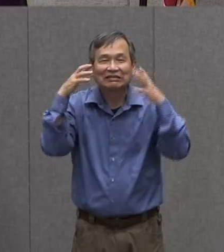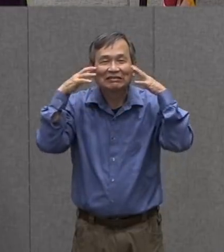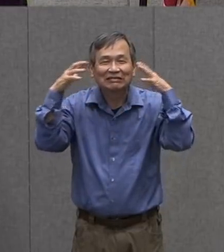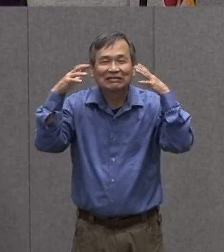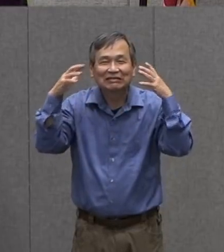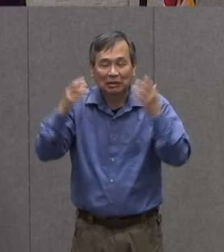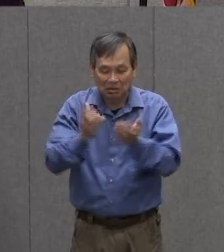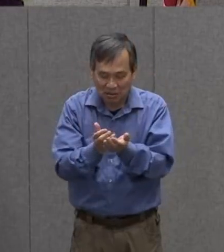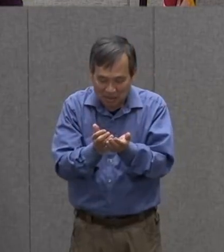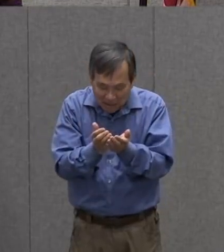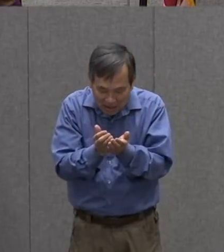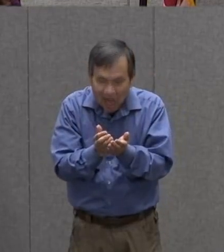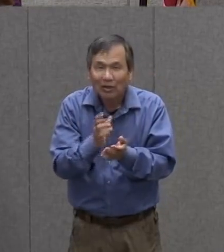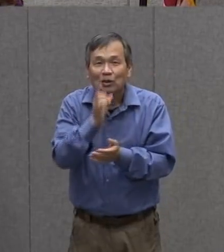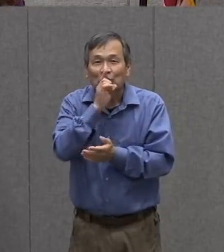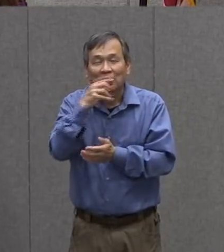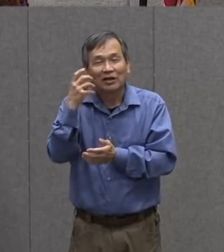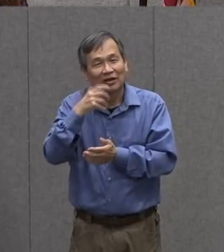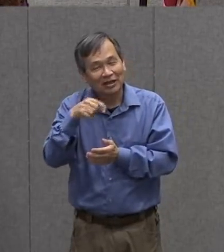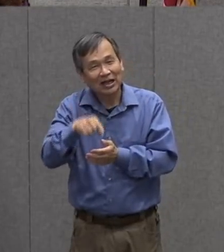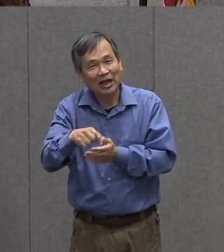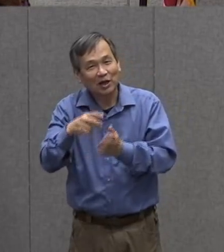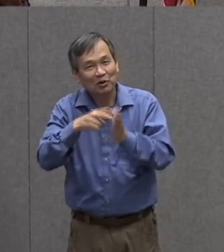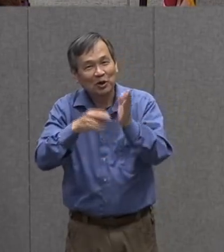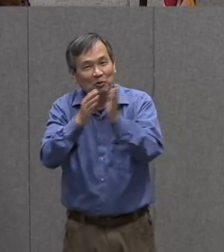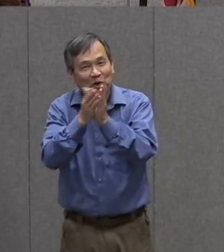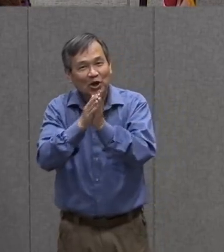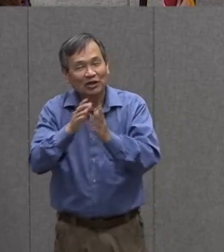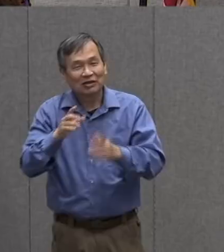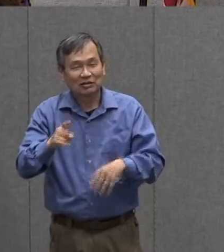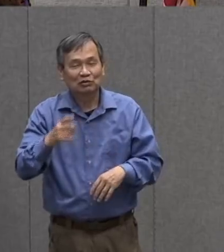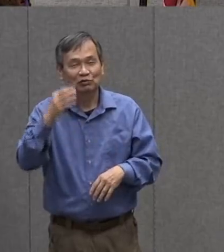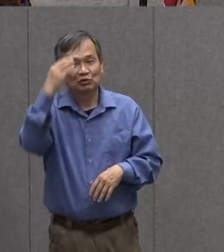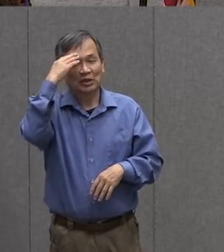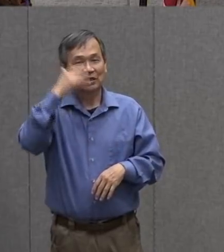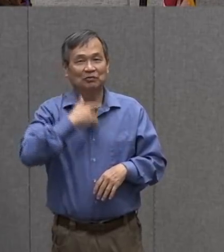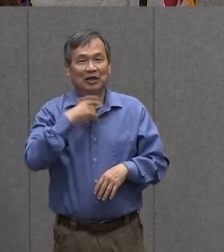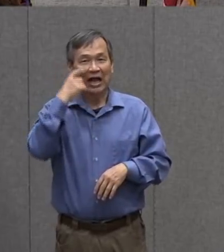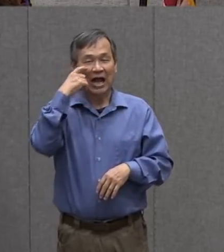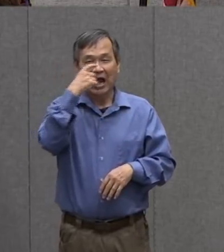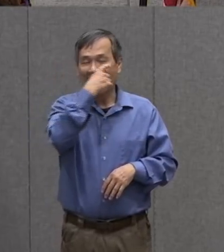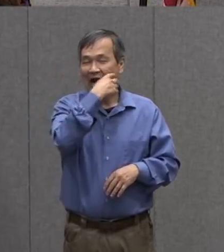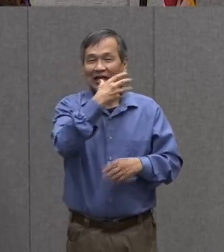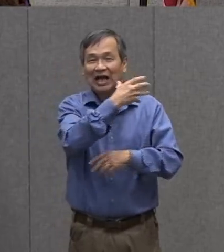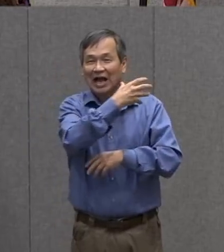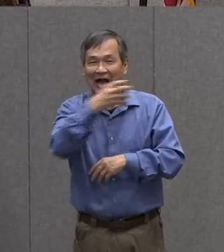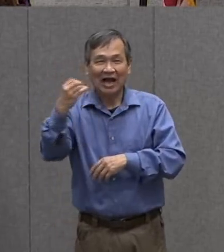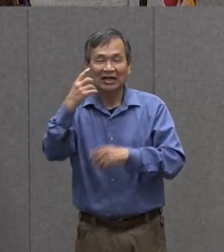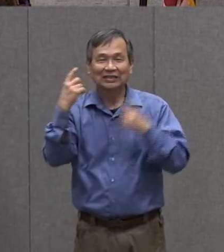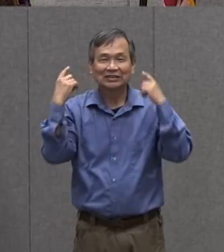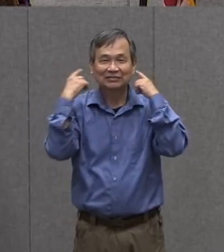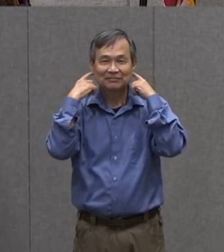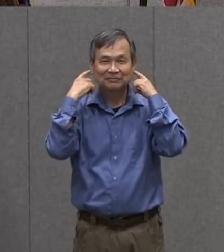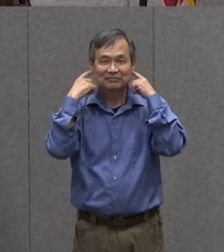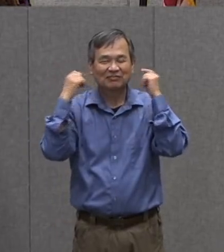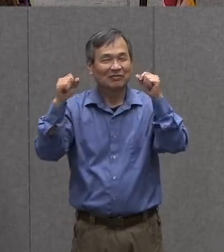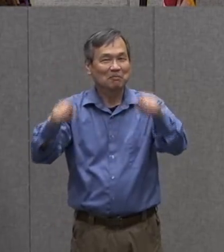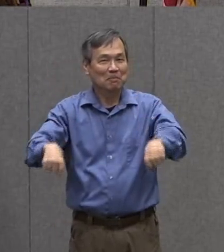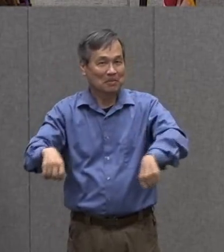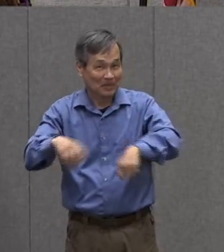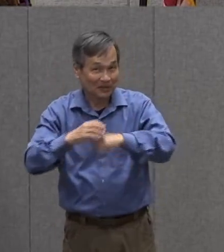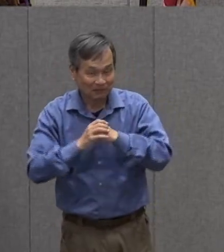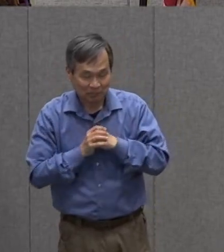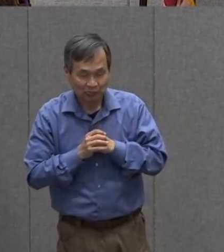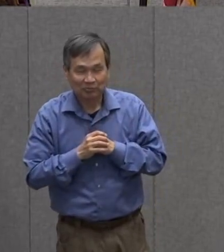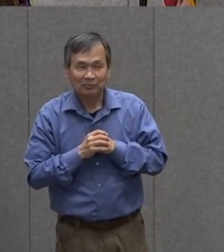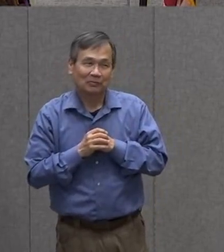how i can observe with my ears and i can observe by listening and this gives